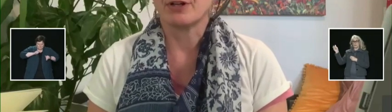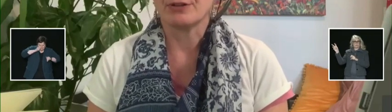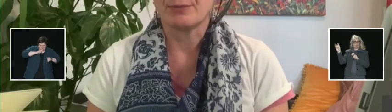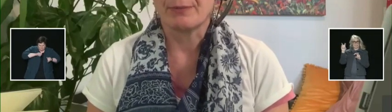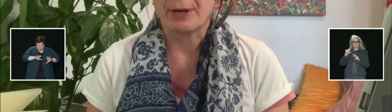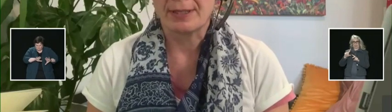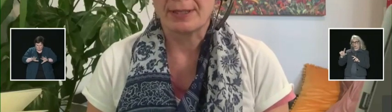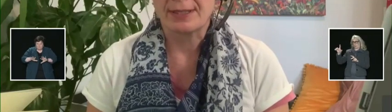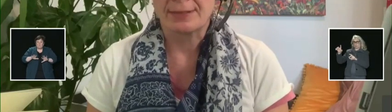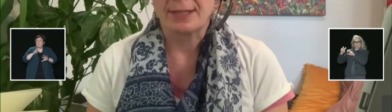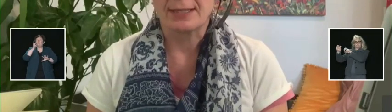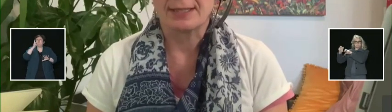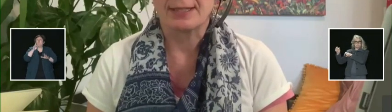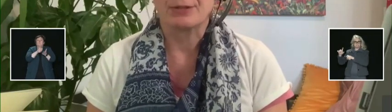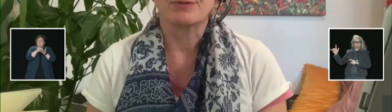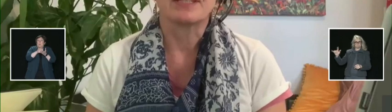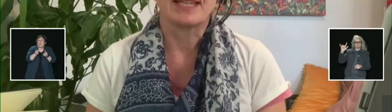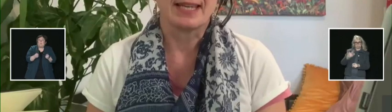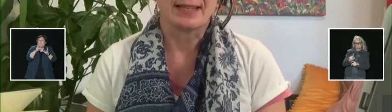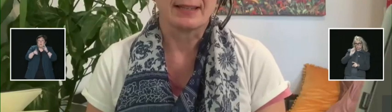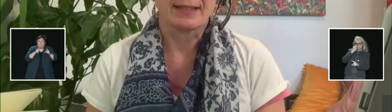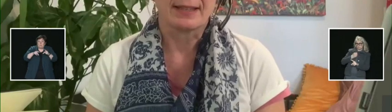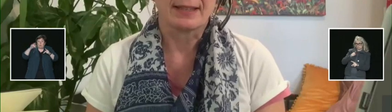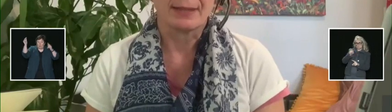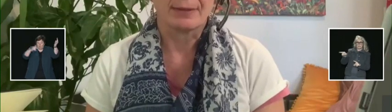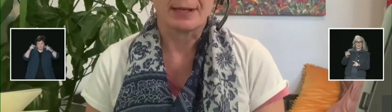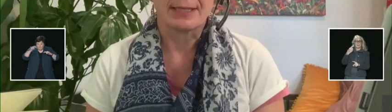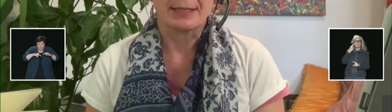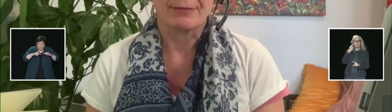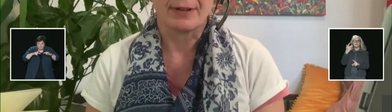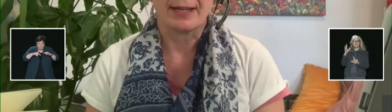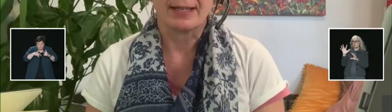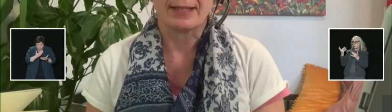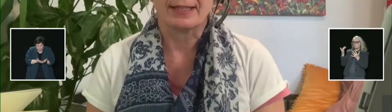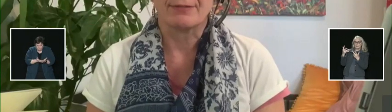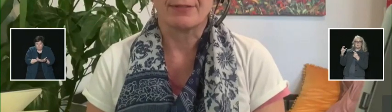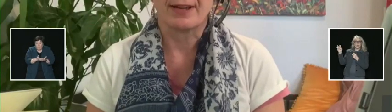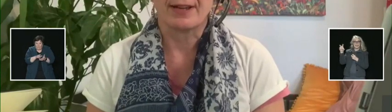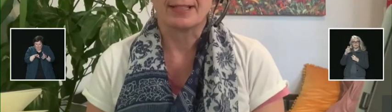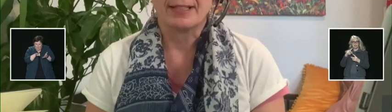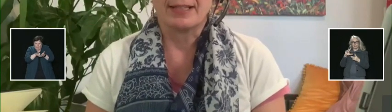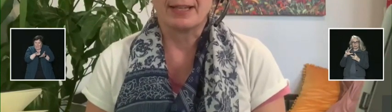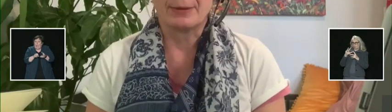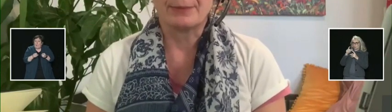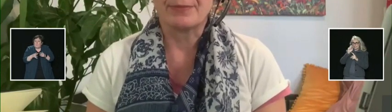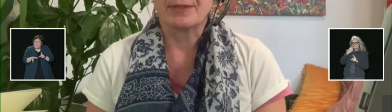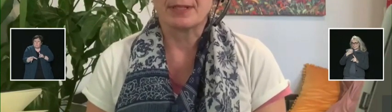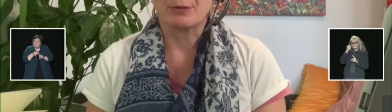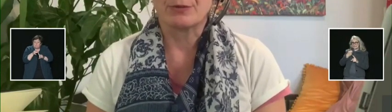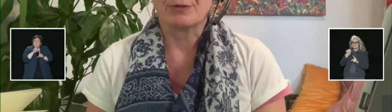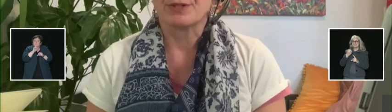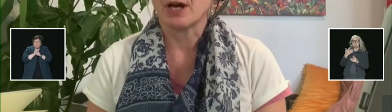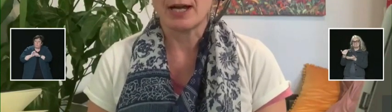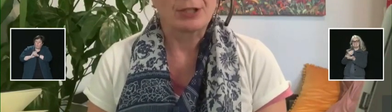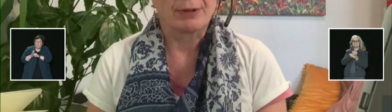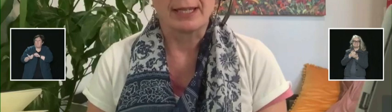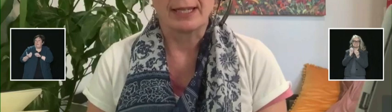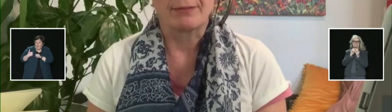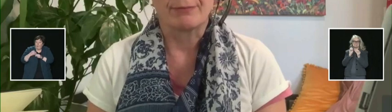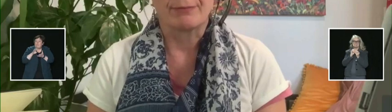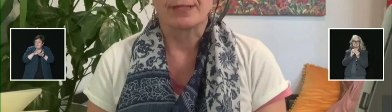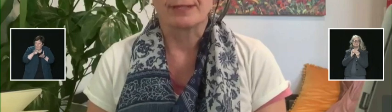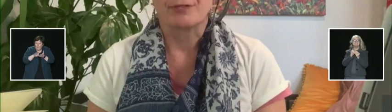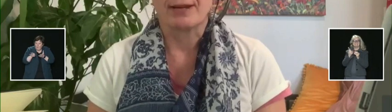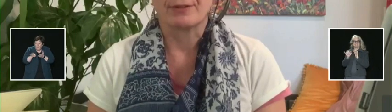travellers and the volume of positives, it's through the data that we've been able to identify that, in fact, you know,